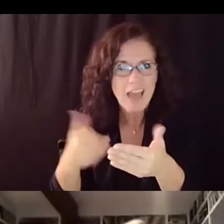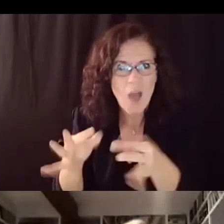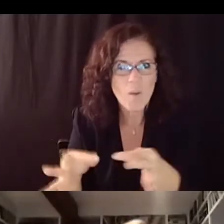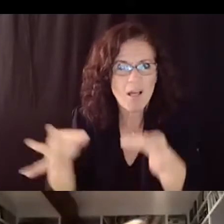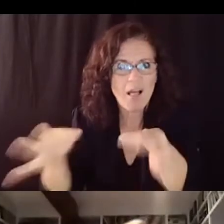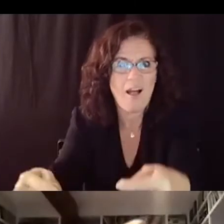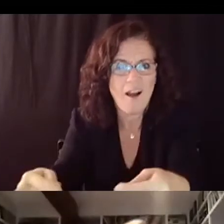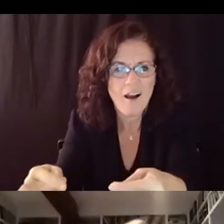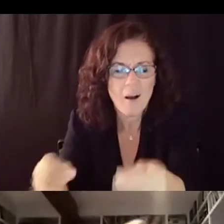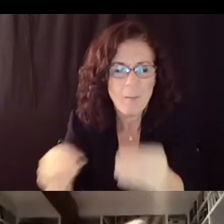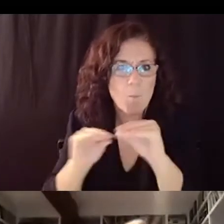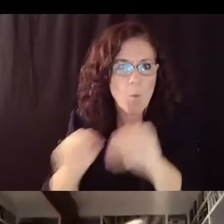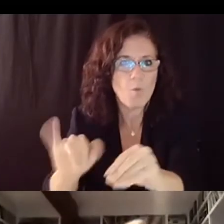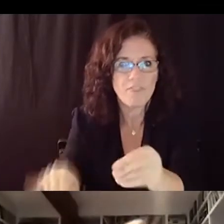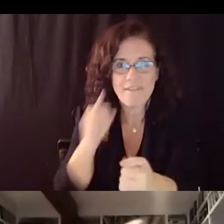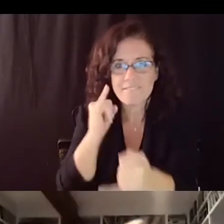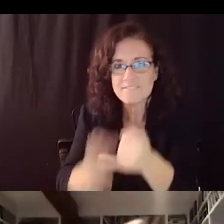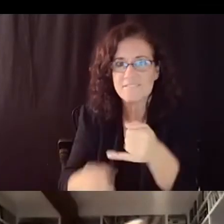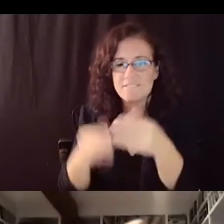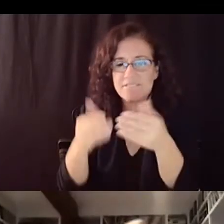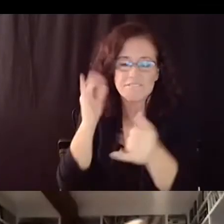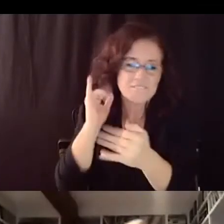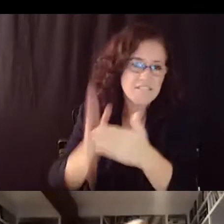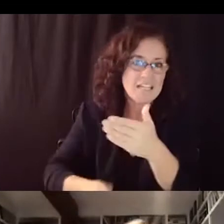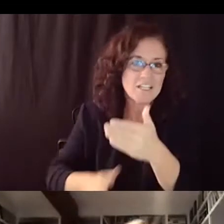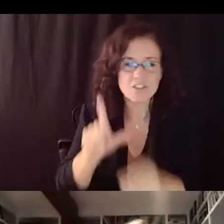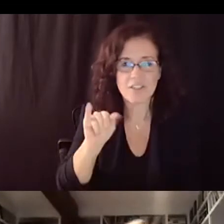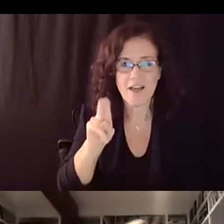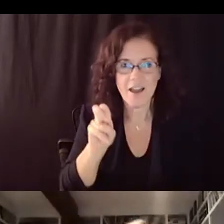students and that affects teachers